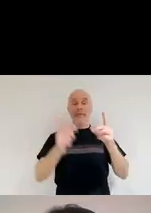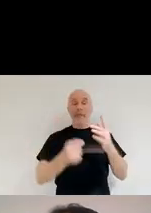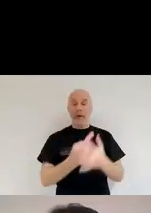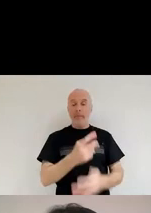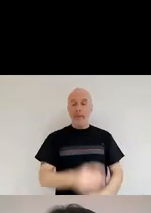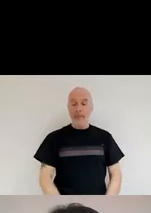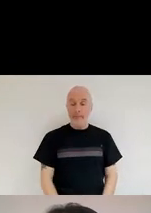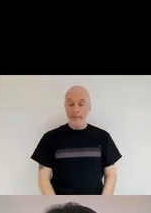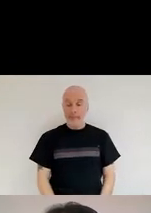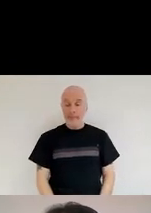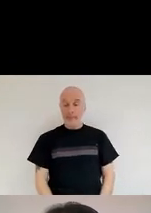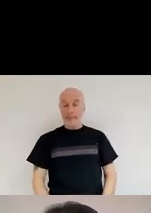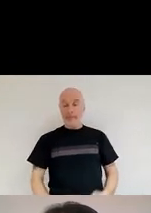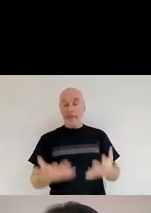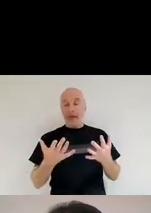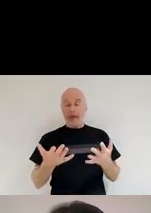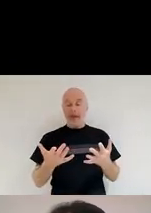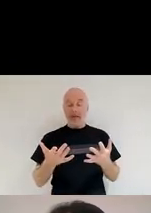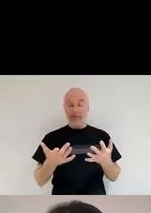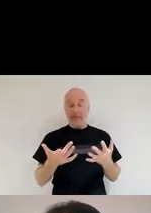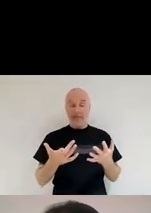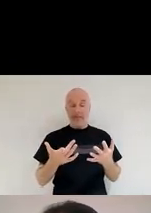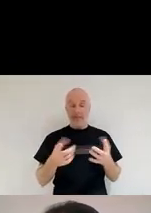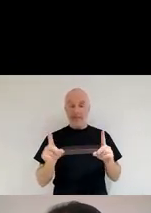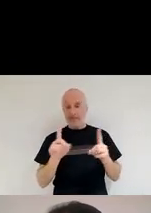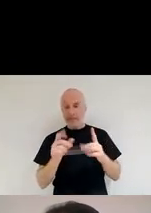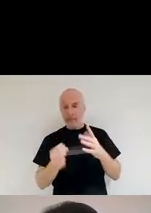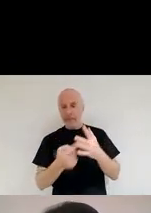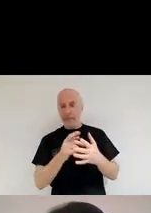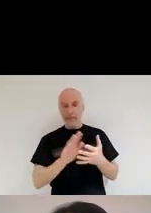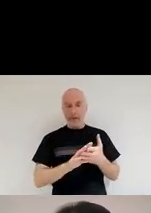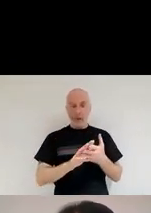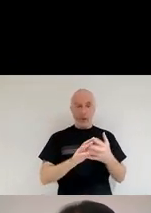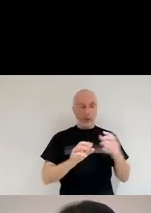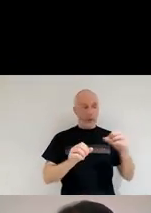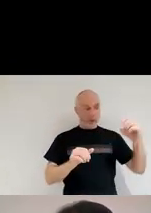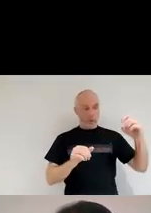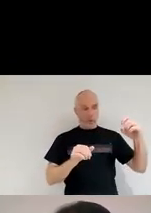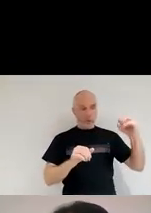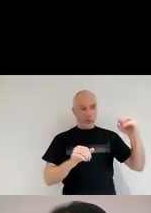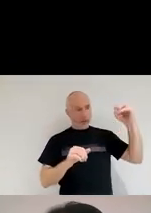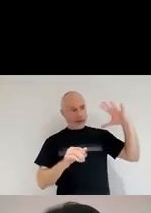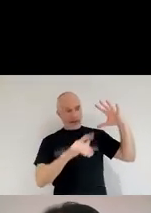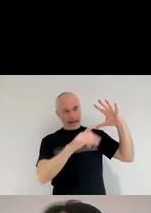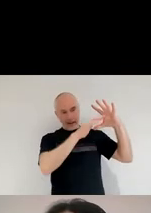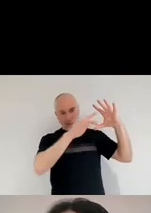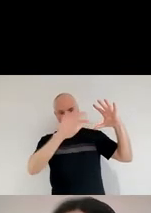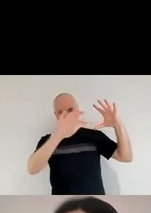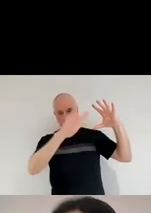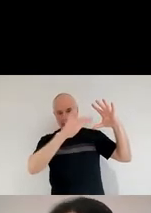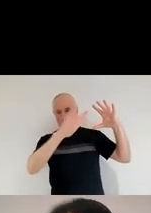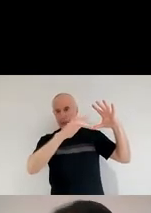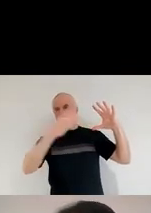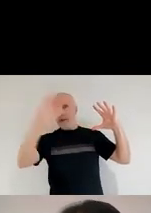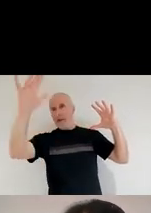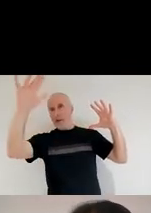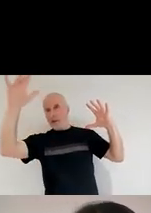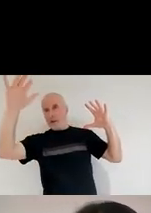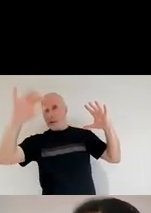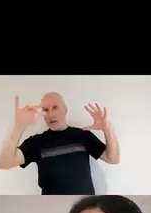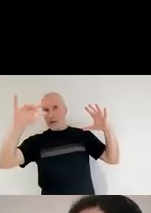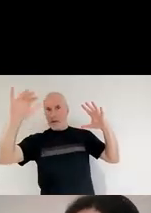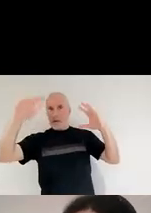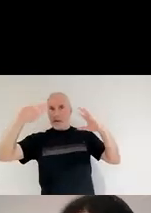little wave, light wave comes, interacts with the dust, and then it can get scattered. So you just